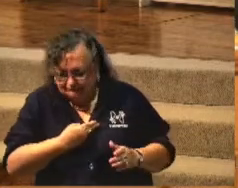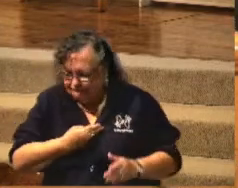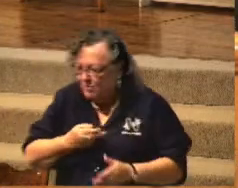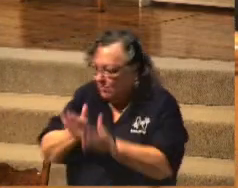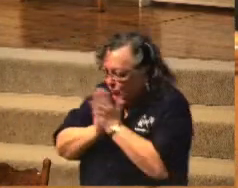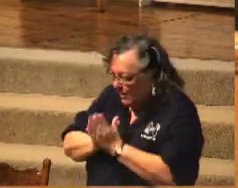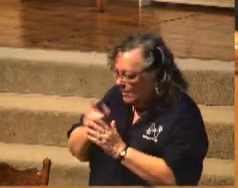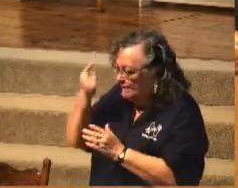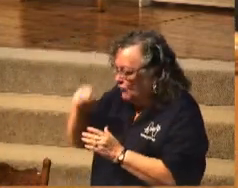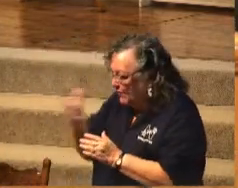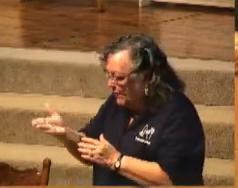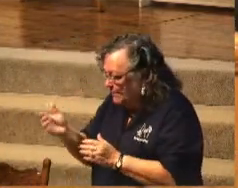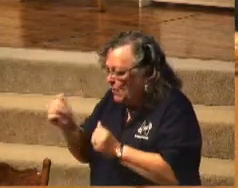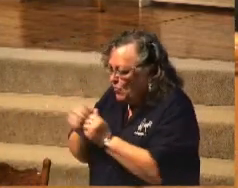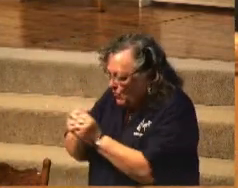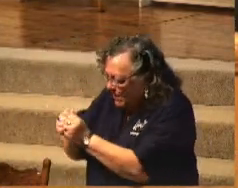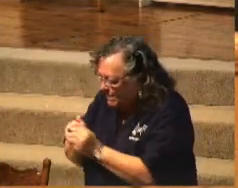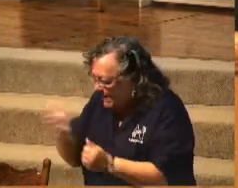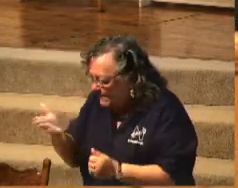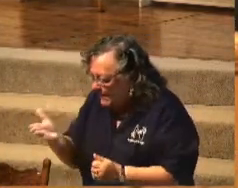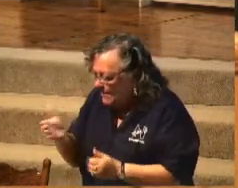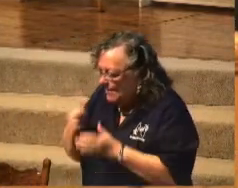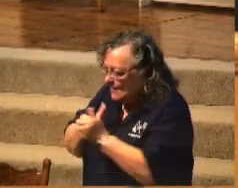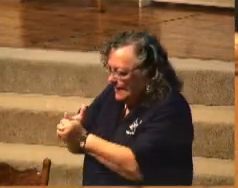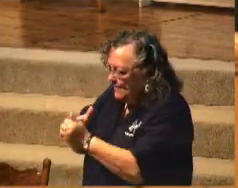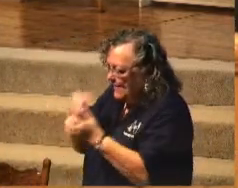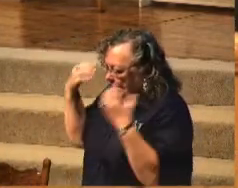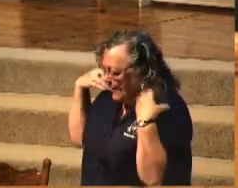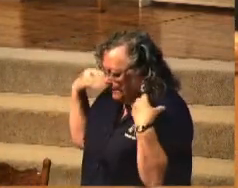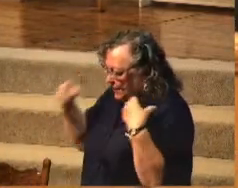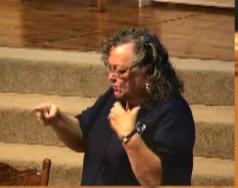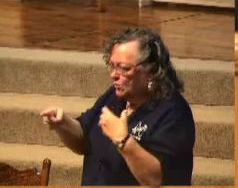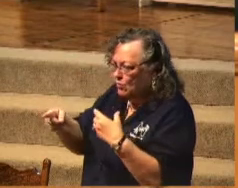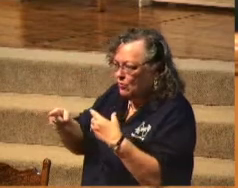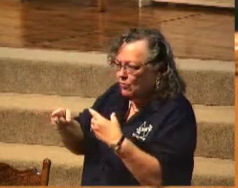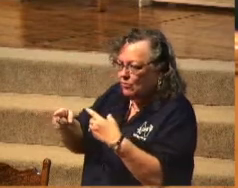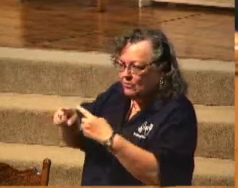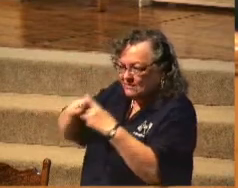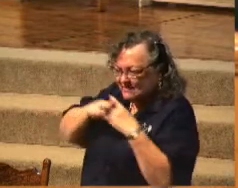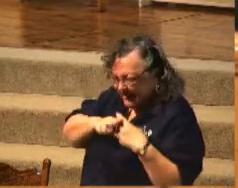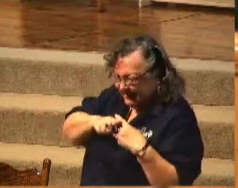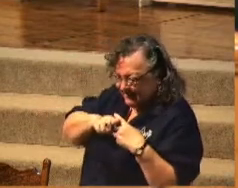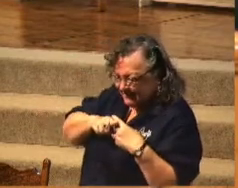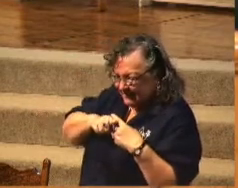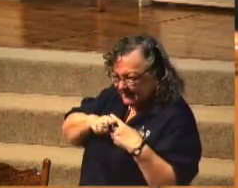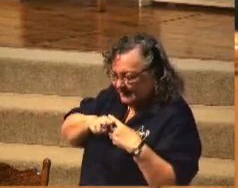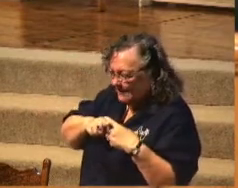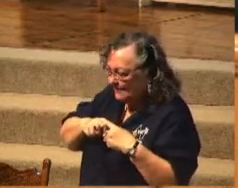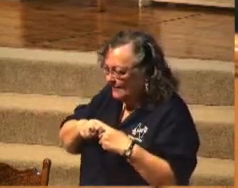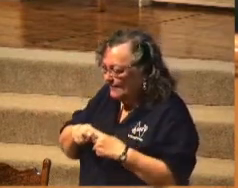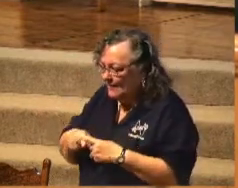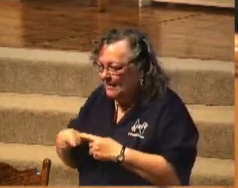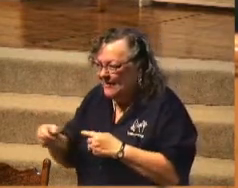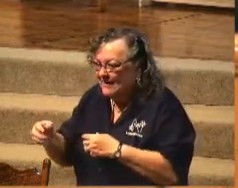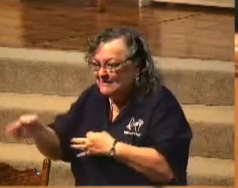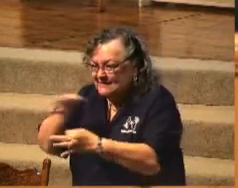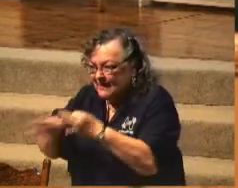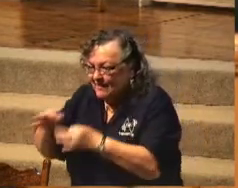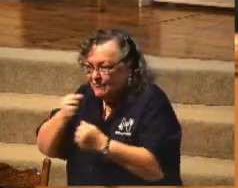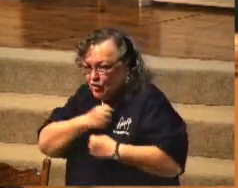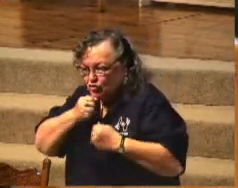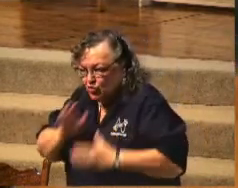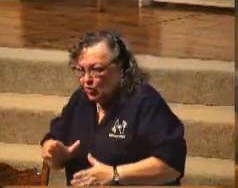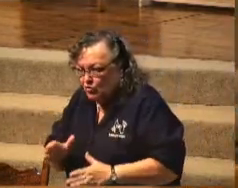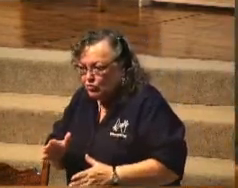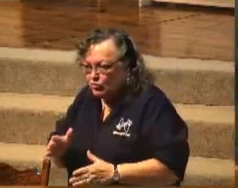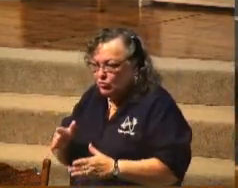prayed with them. He led that captain to a saving knowledge of Jesus Christ. Instead of those soldiers being